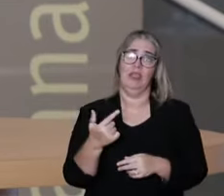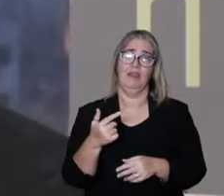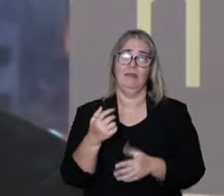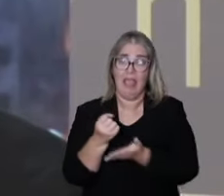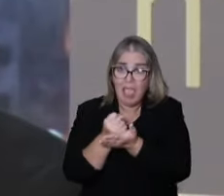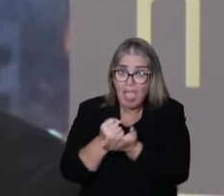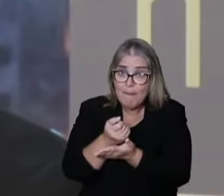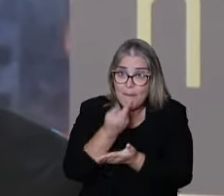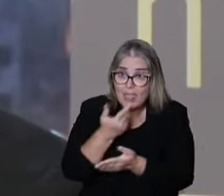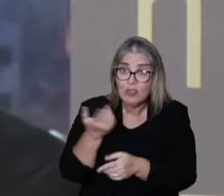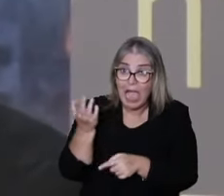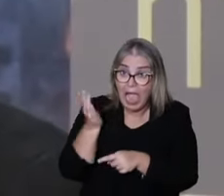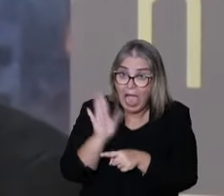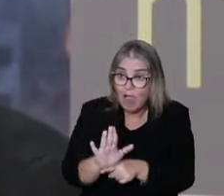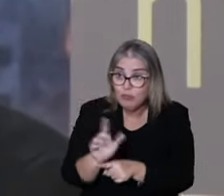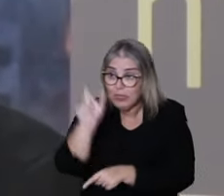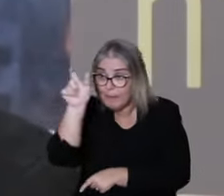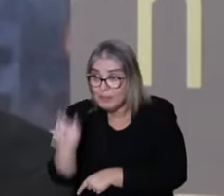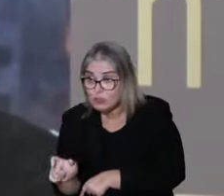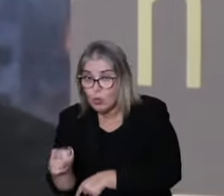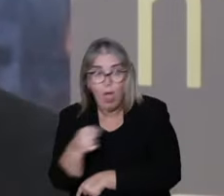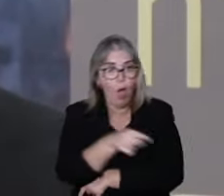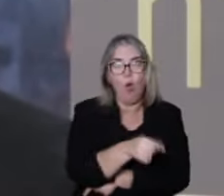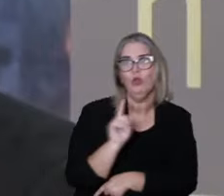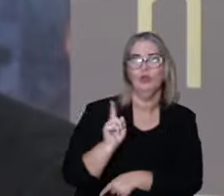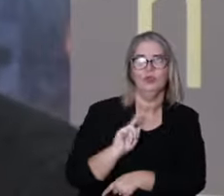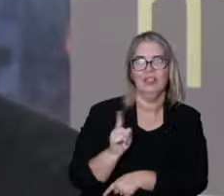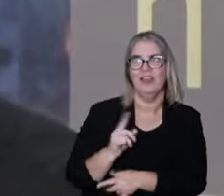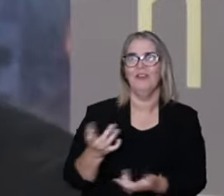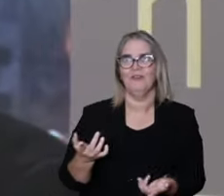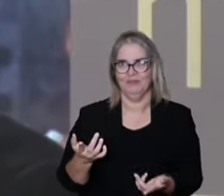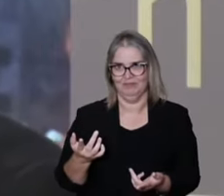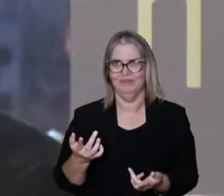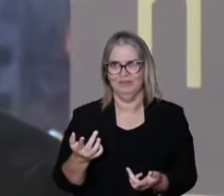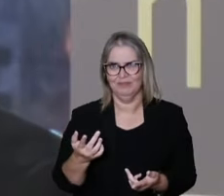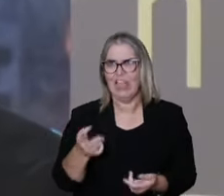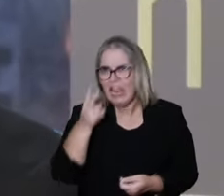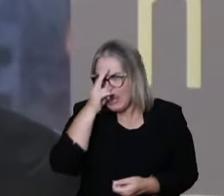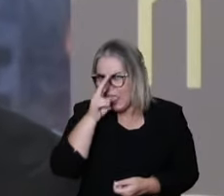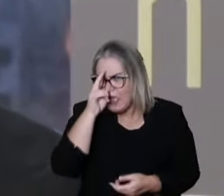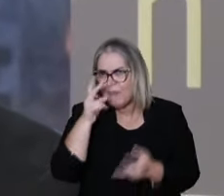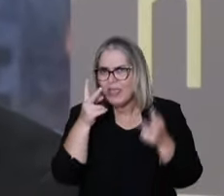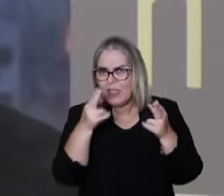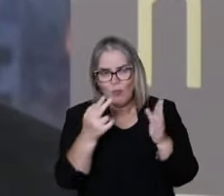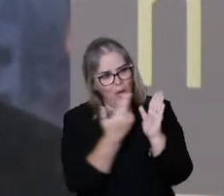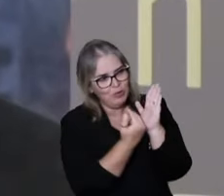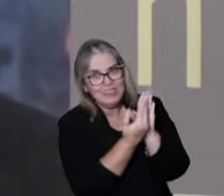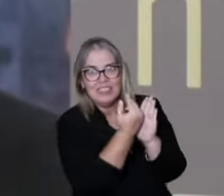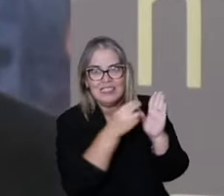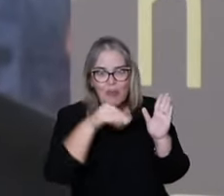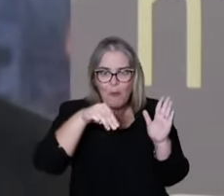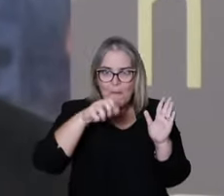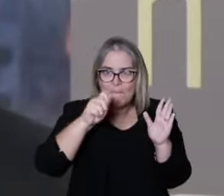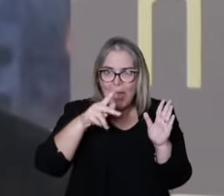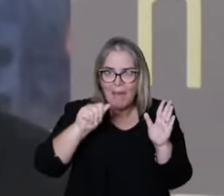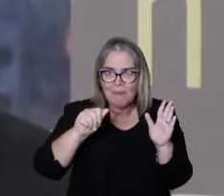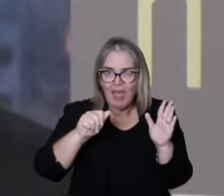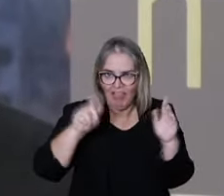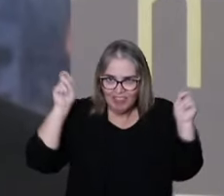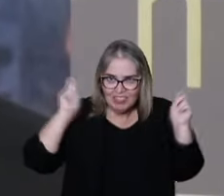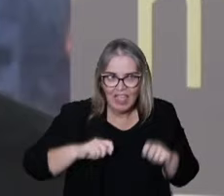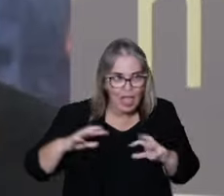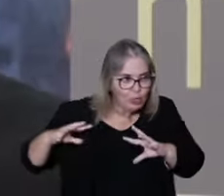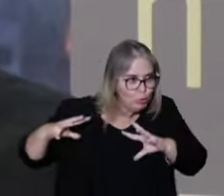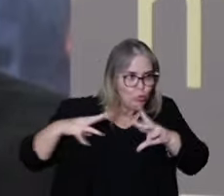they go against one another. They help. But getting back to the metaphor of the map of Borgias, it's not